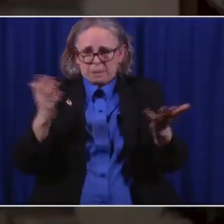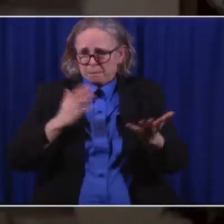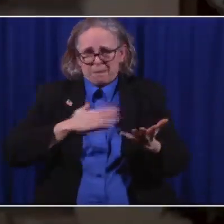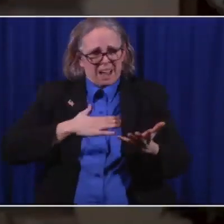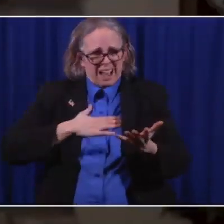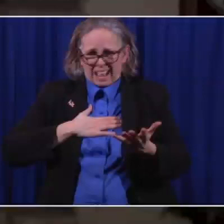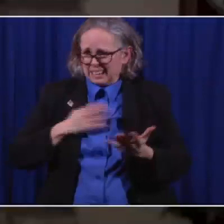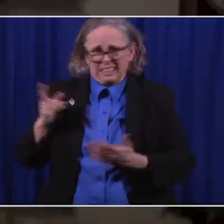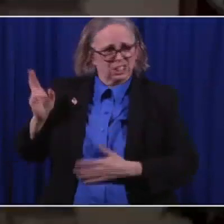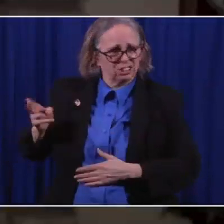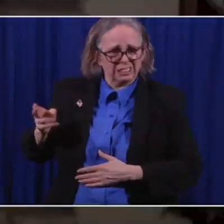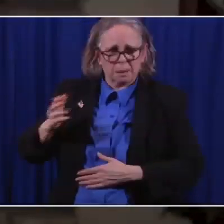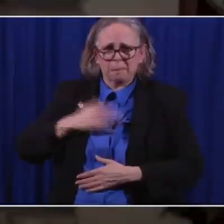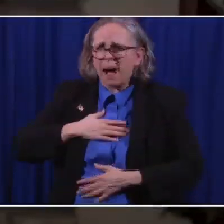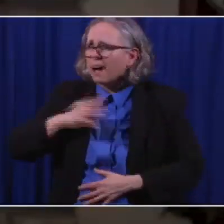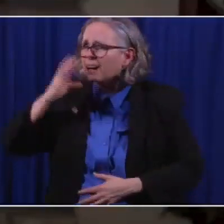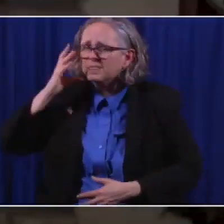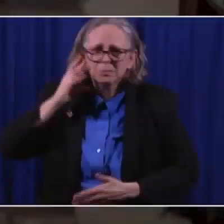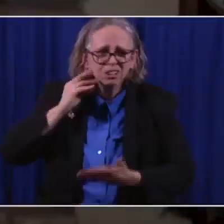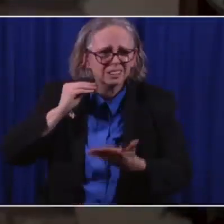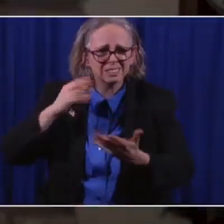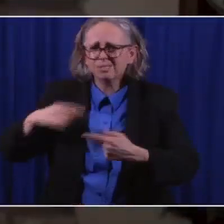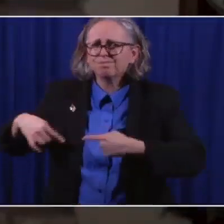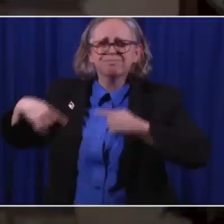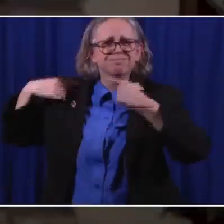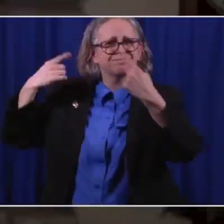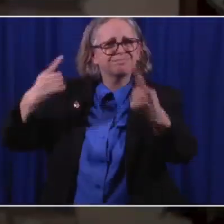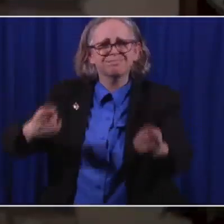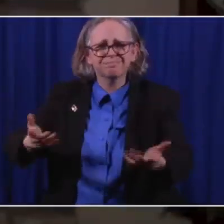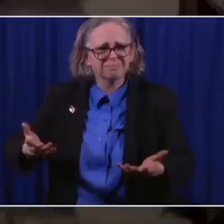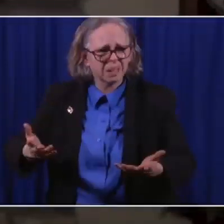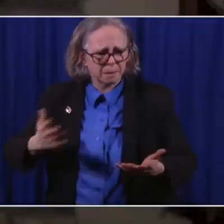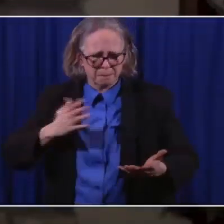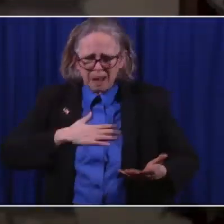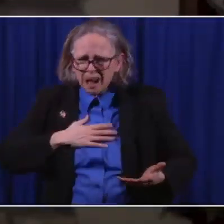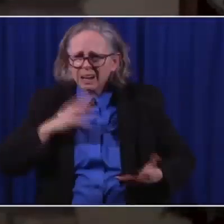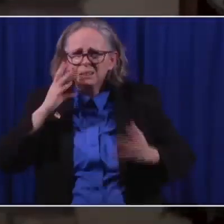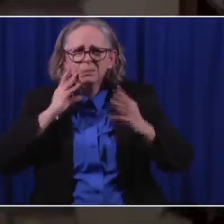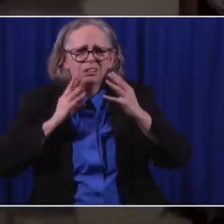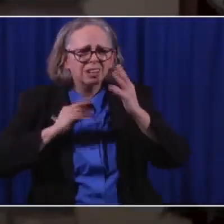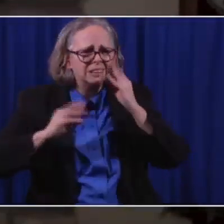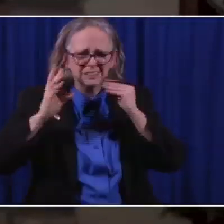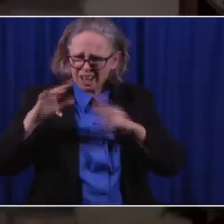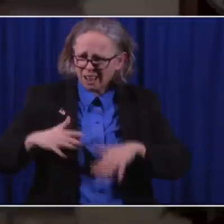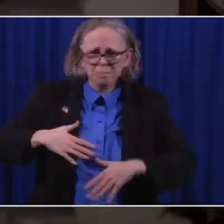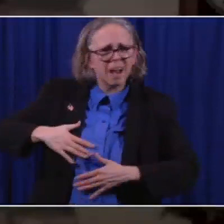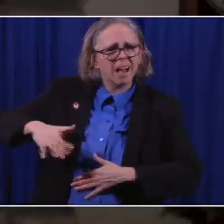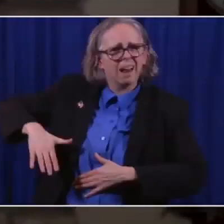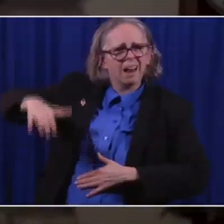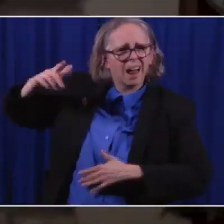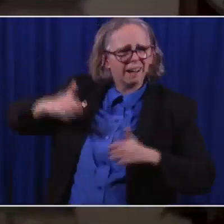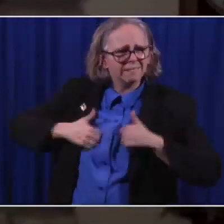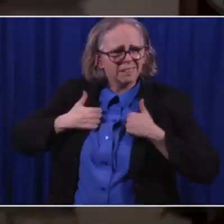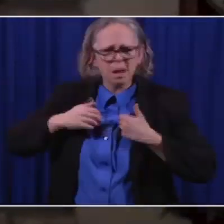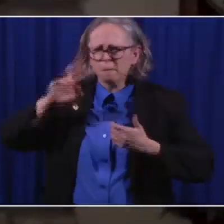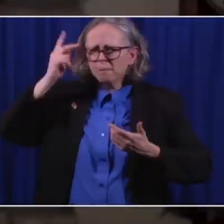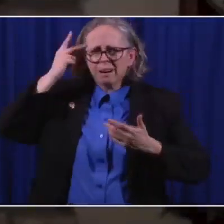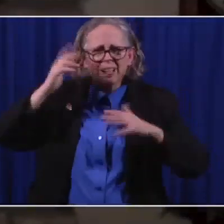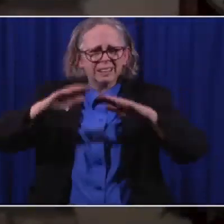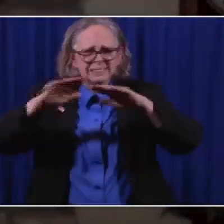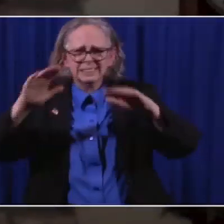experience throughout my life. My experience throughout my life has been that the political system works.